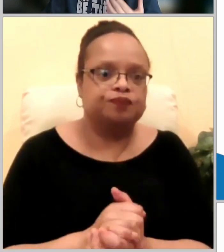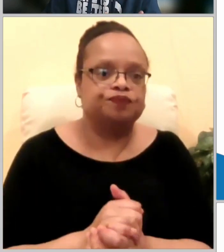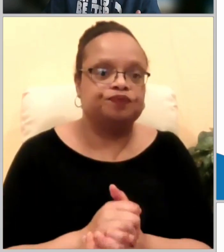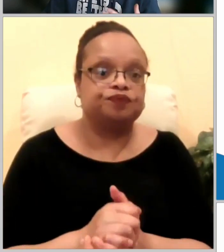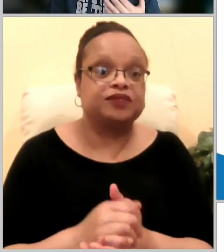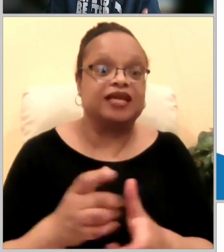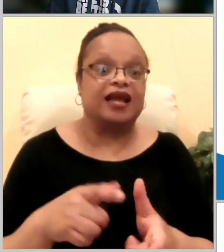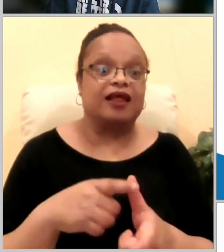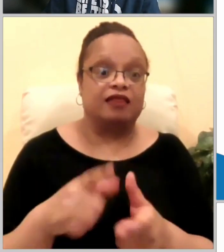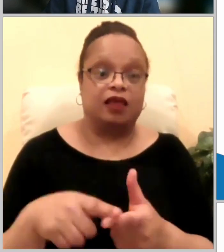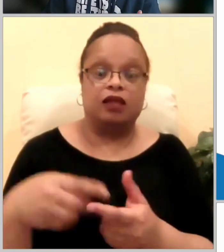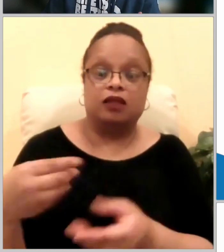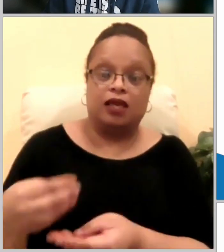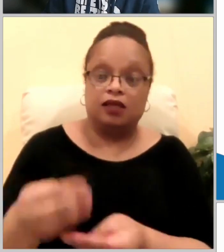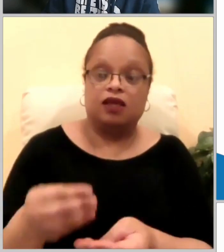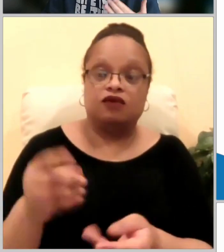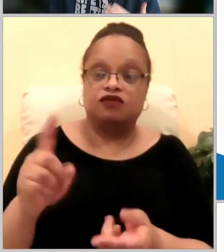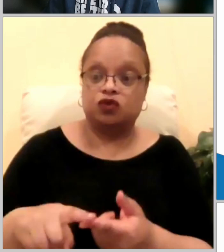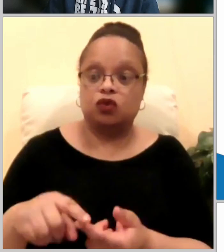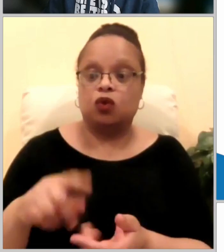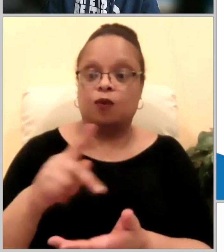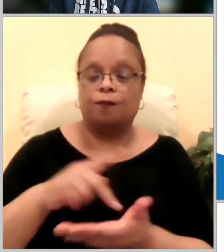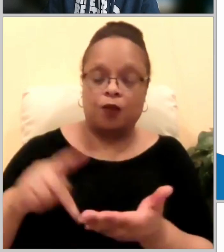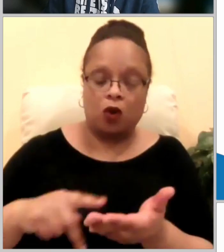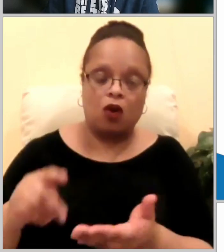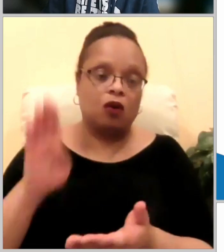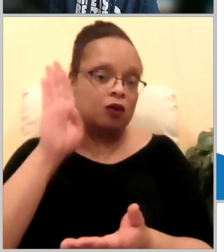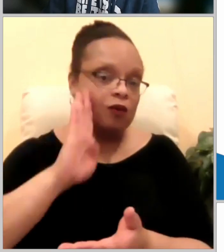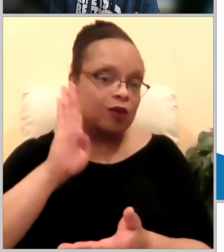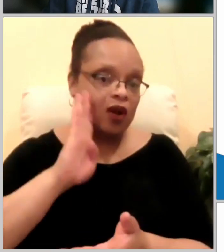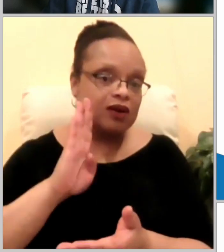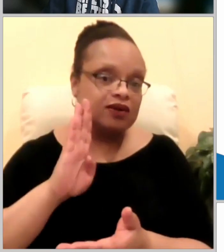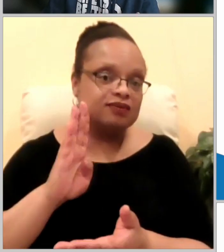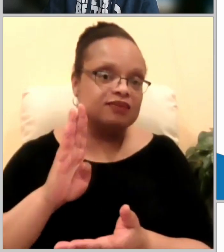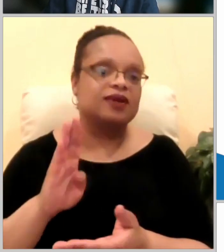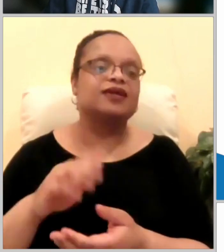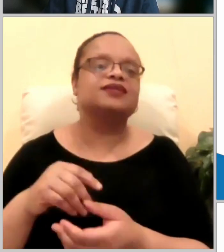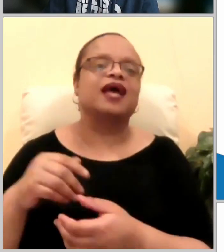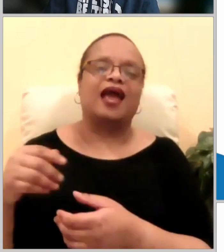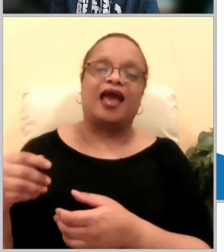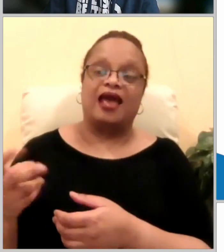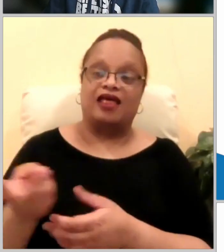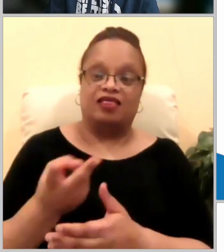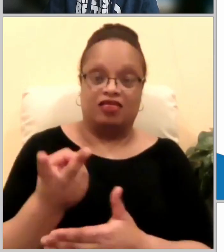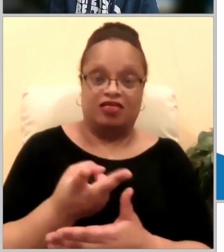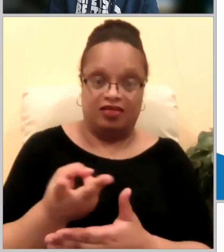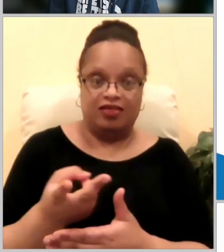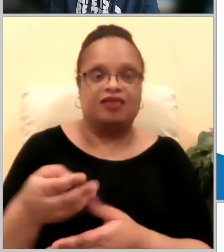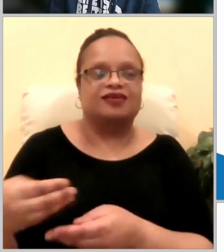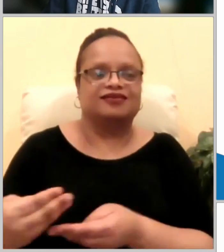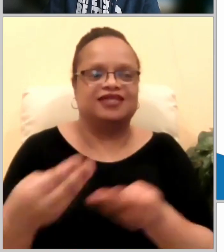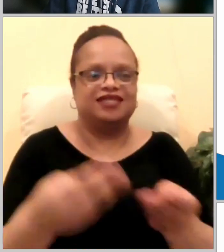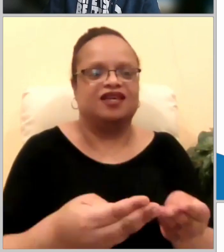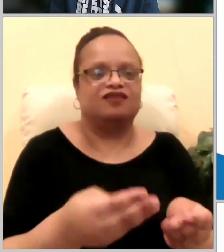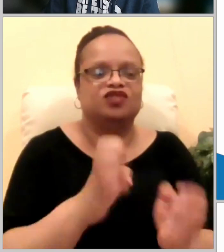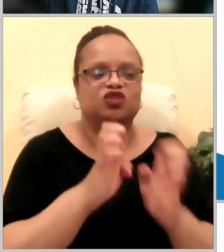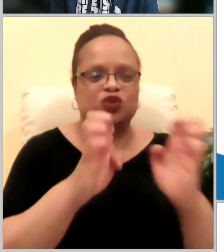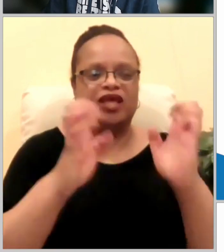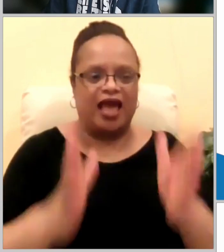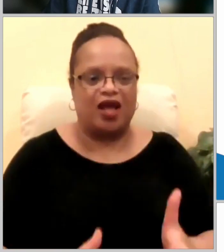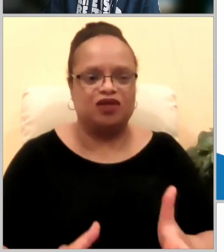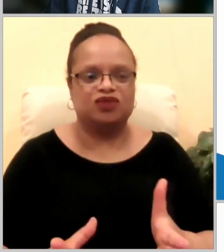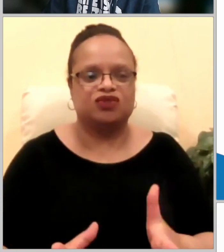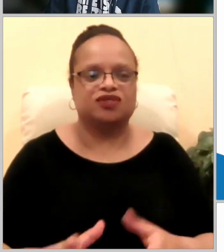gave it to the elders to distribute where the need was such a great example of a young church really living out